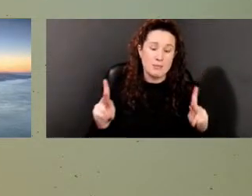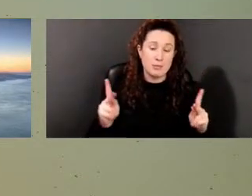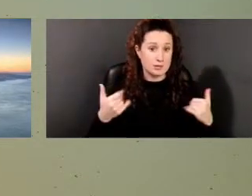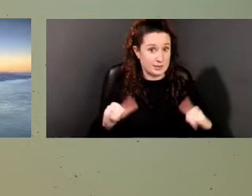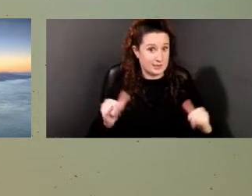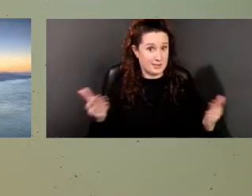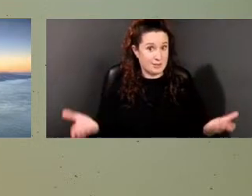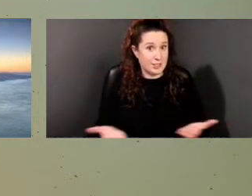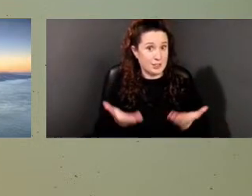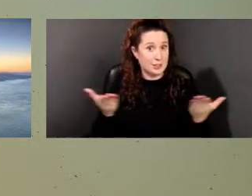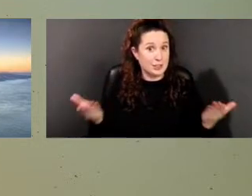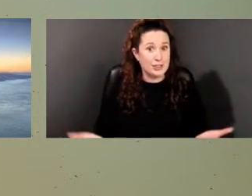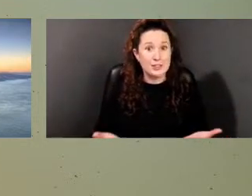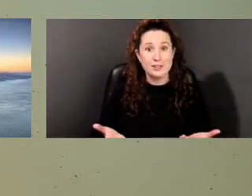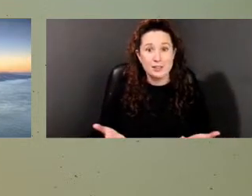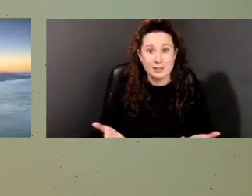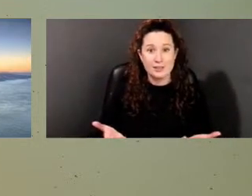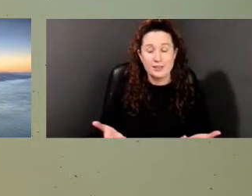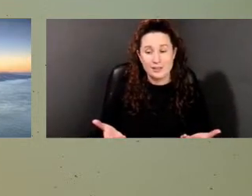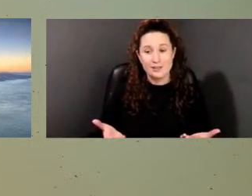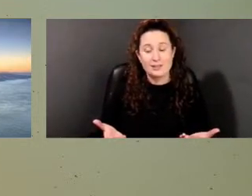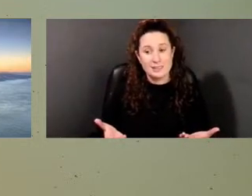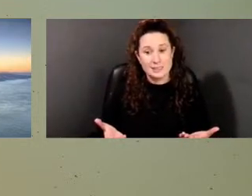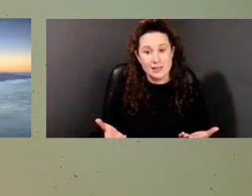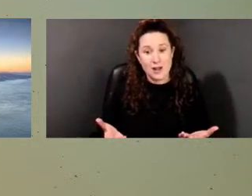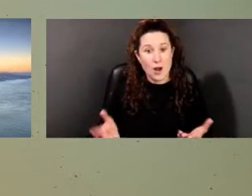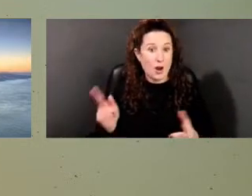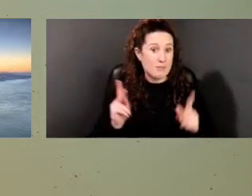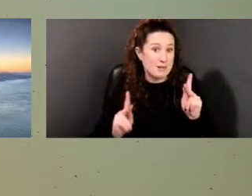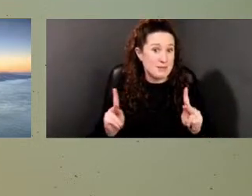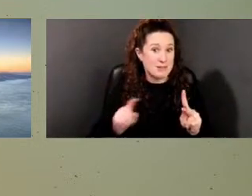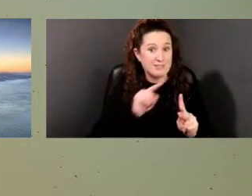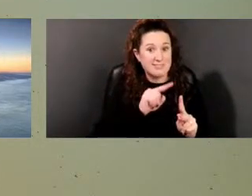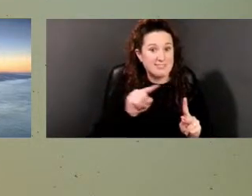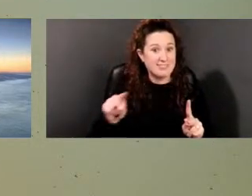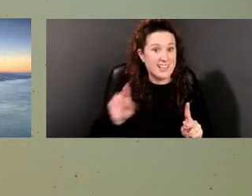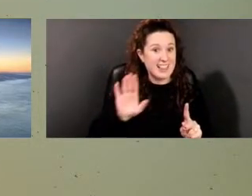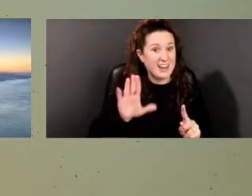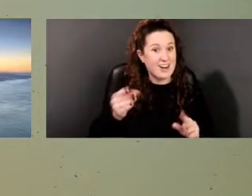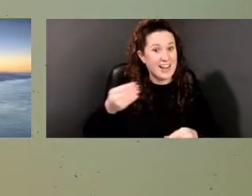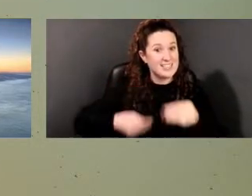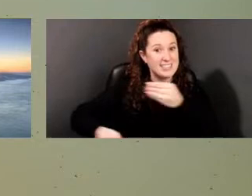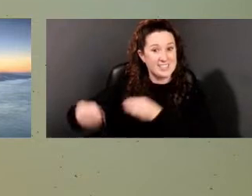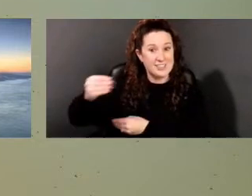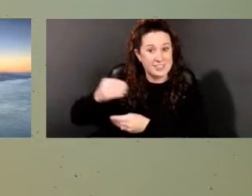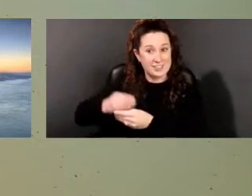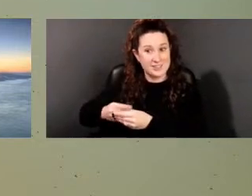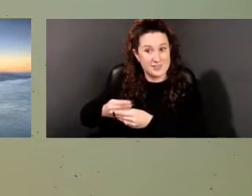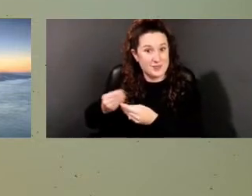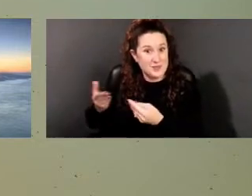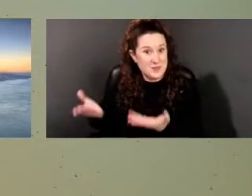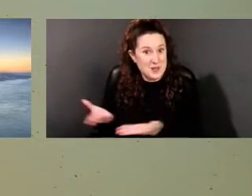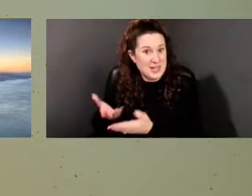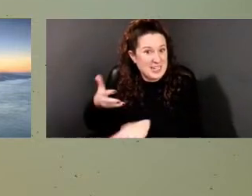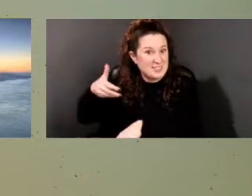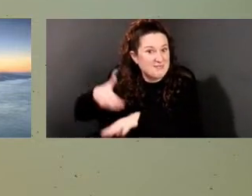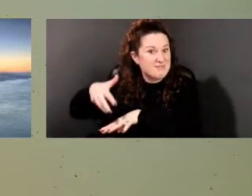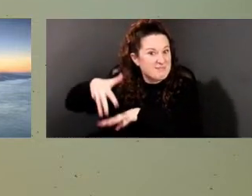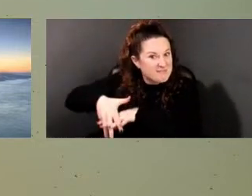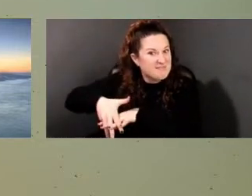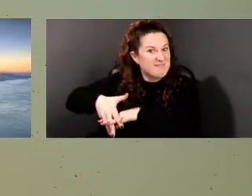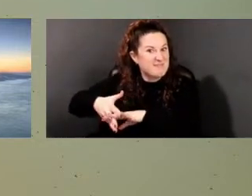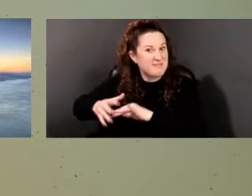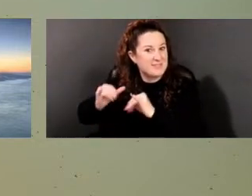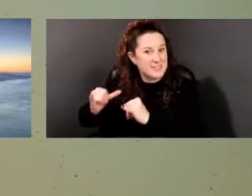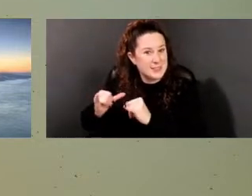are people whose ancestors were here. And we've gotten a lot of people